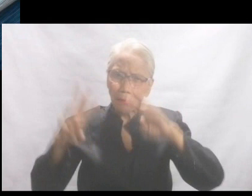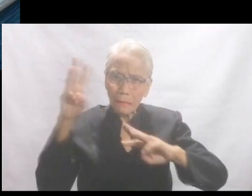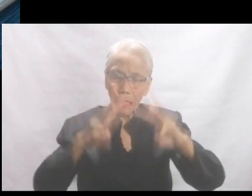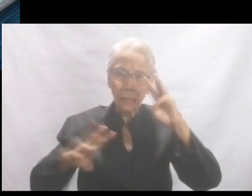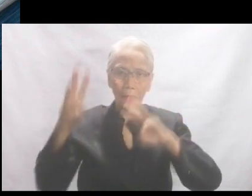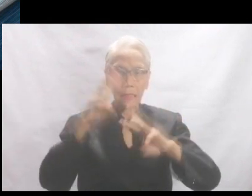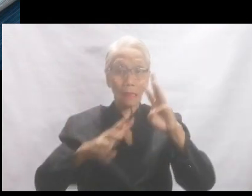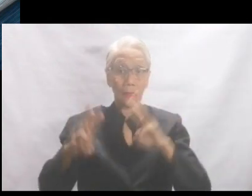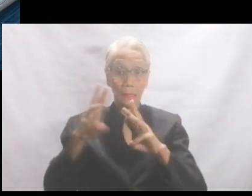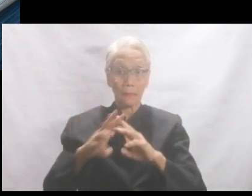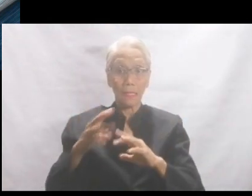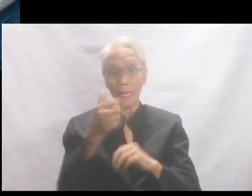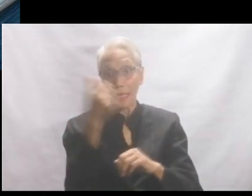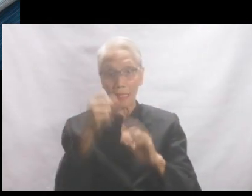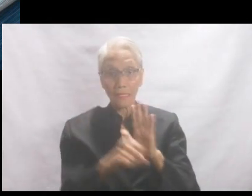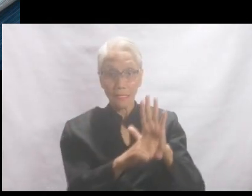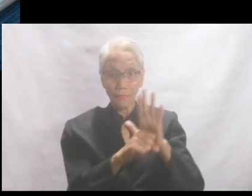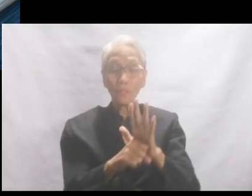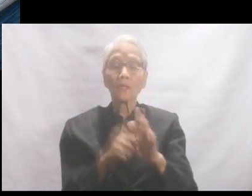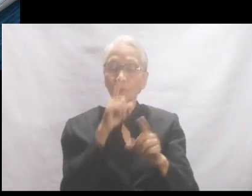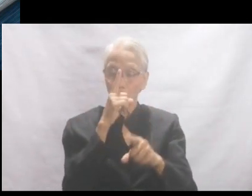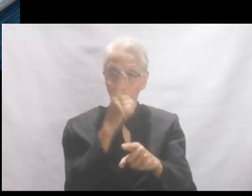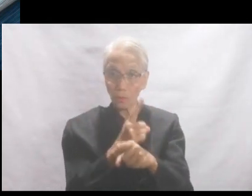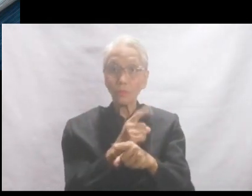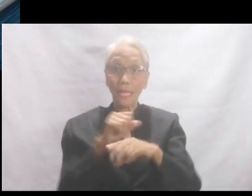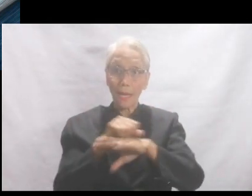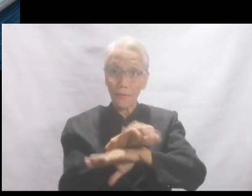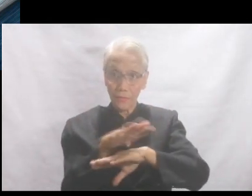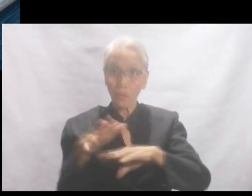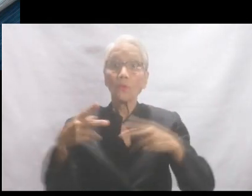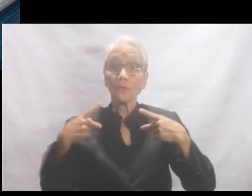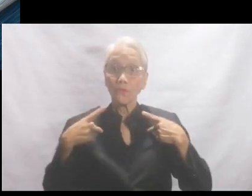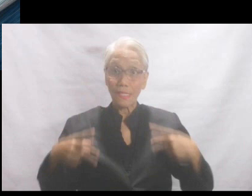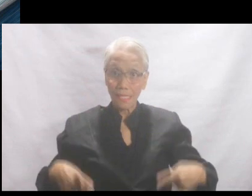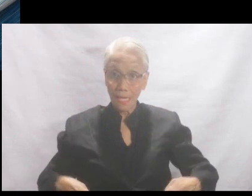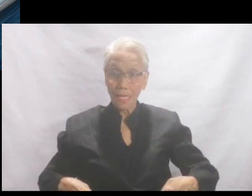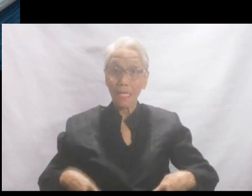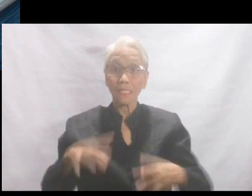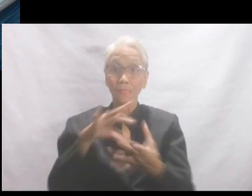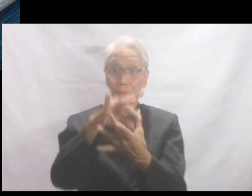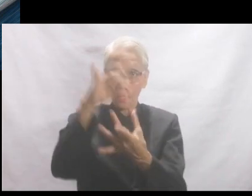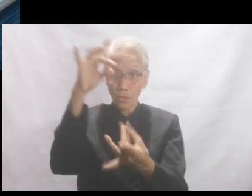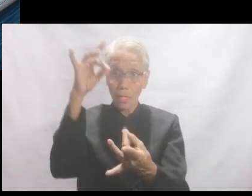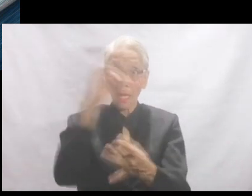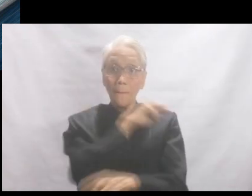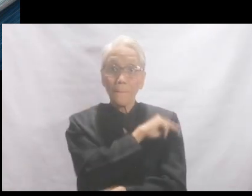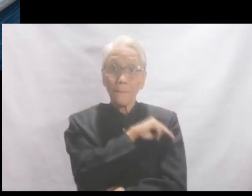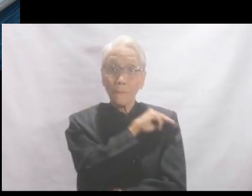a host of other symptoms that will certainly affect you physically, spiritually,